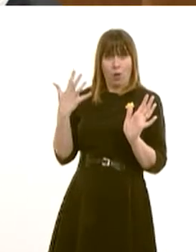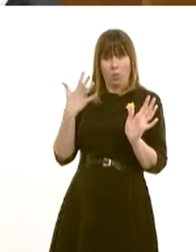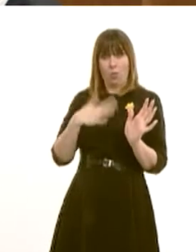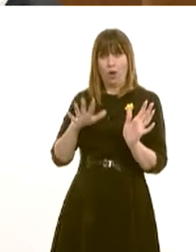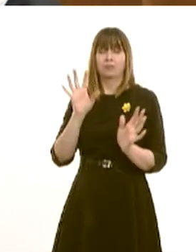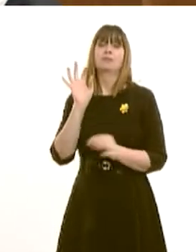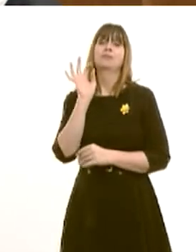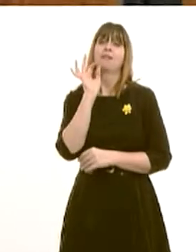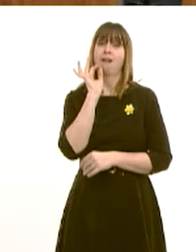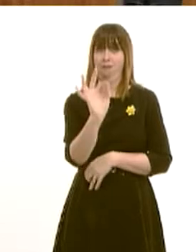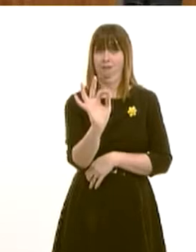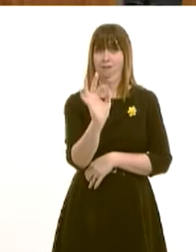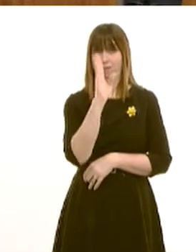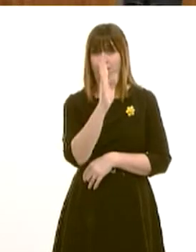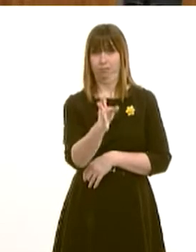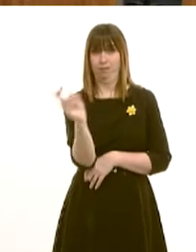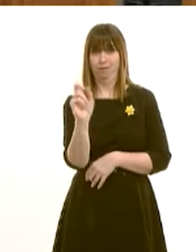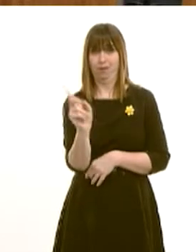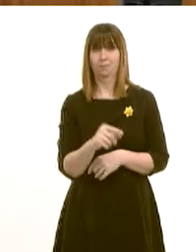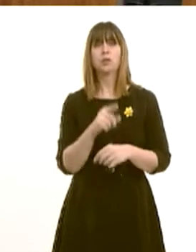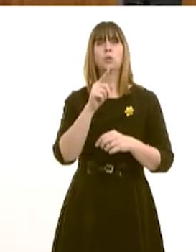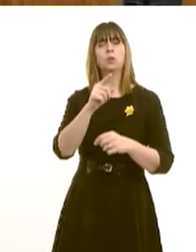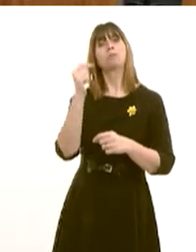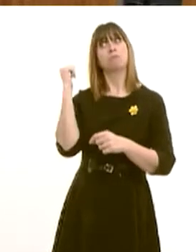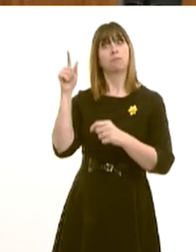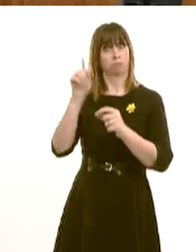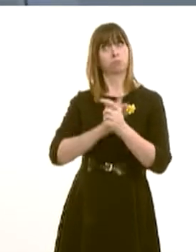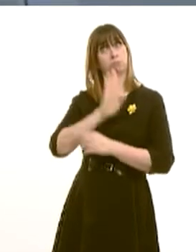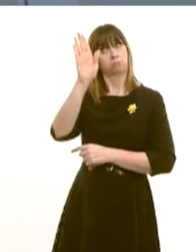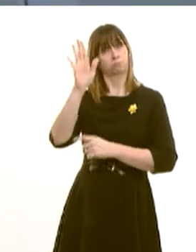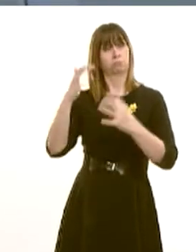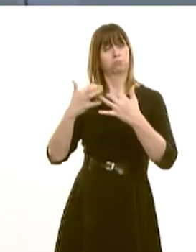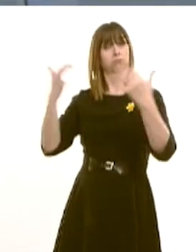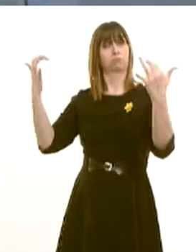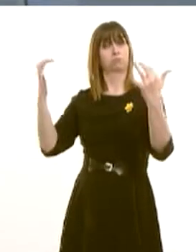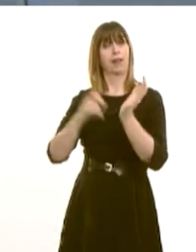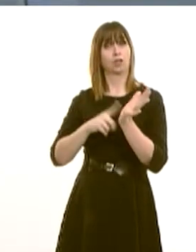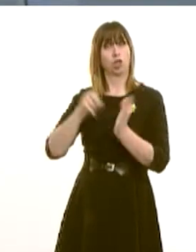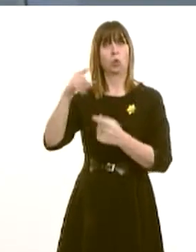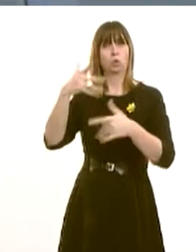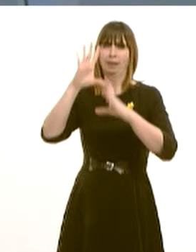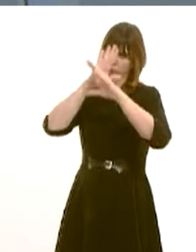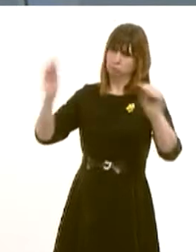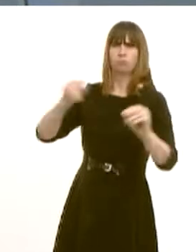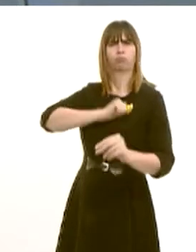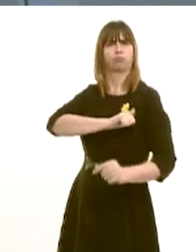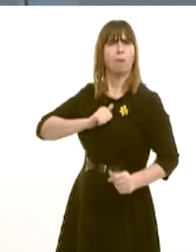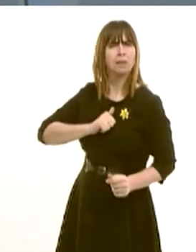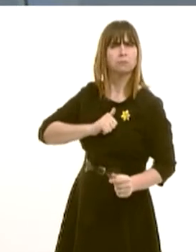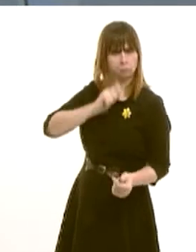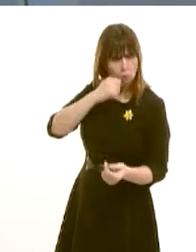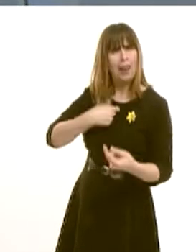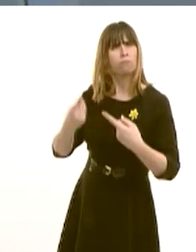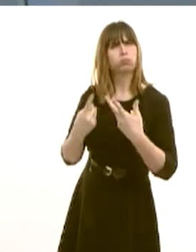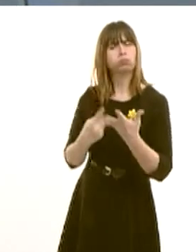ask you, First Minister, is you launched your pledge card at that conference. One thing at this assembly, you've spent a lot of time in the